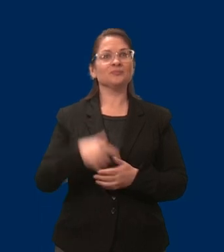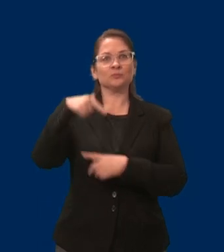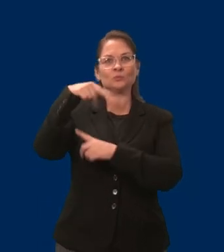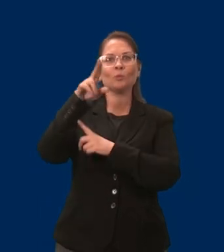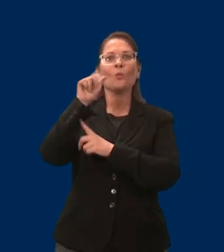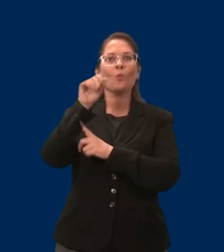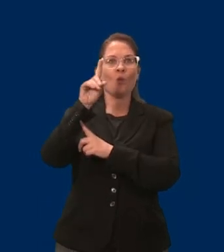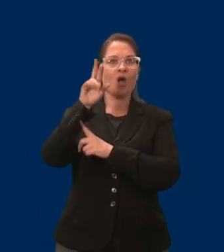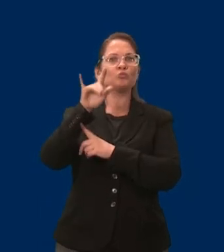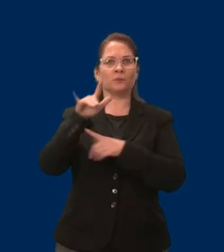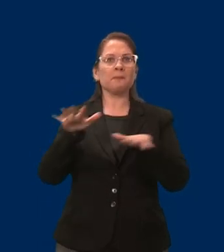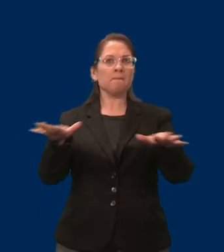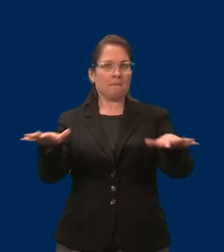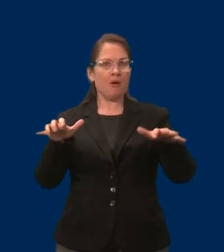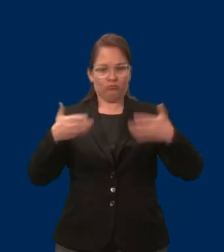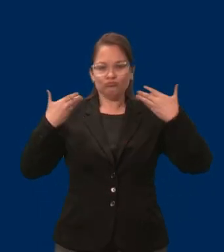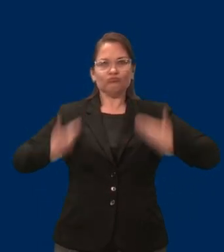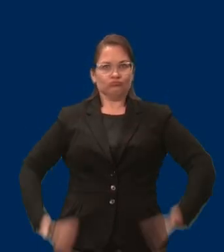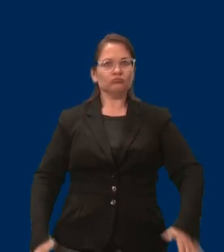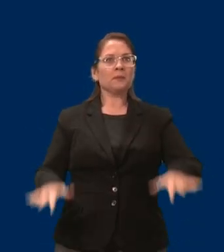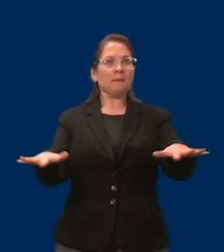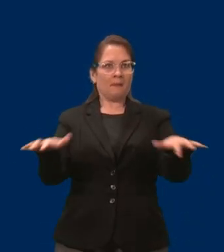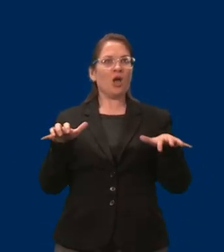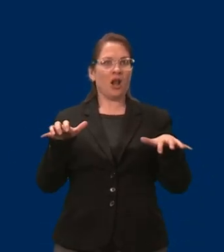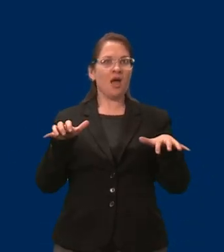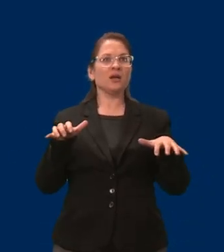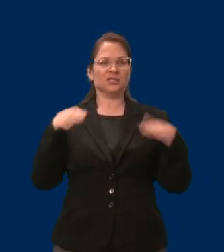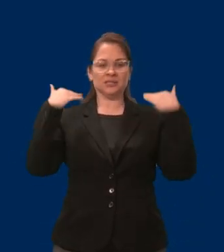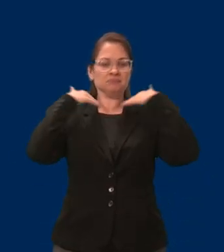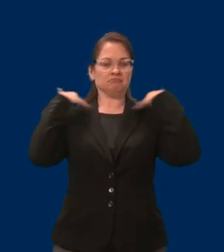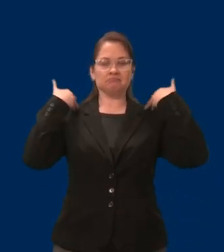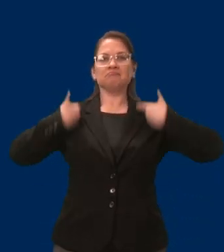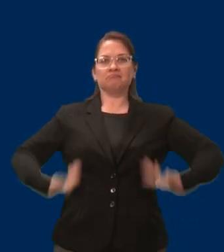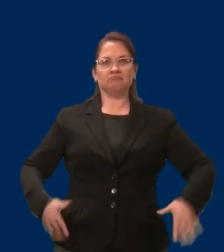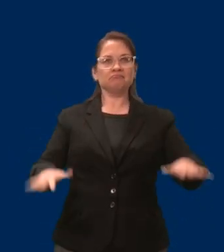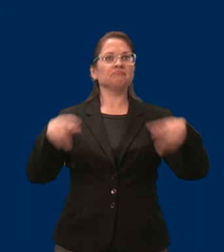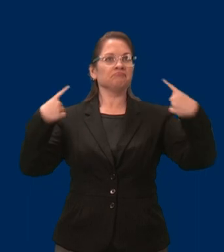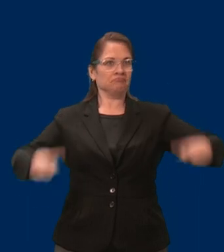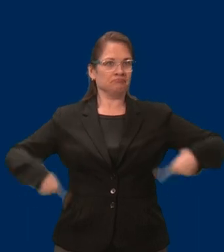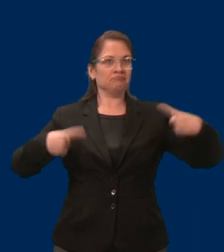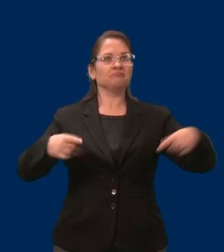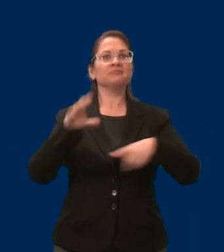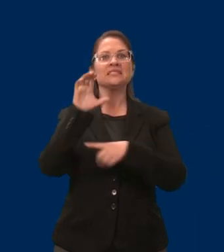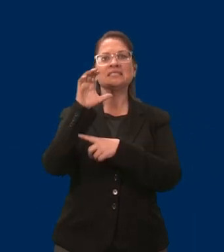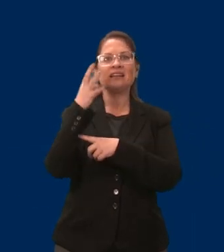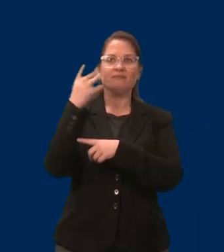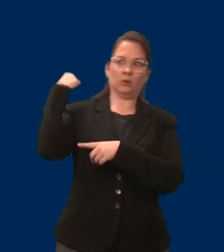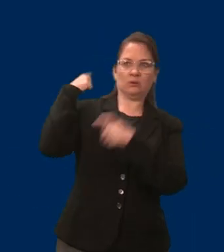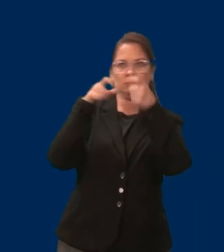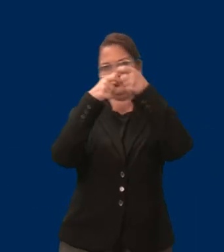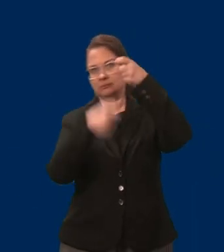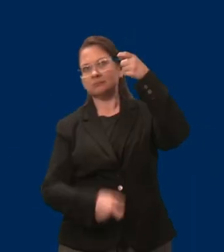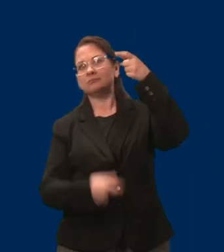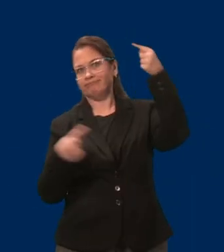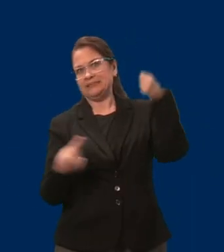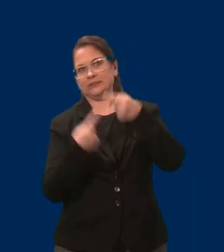and a half years ago. I'm a C4 quad, which means I have a hard time moving my arms and hands and legs and body.